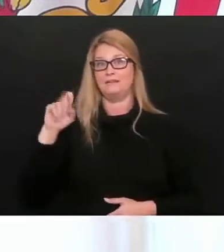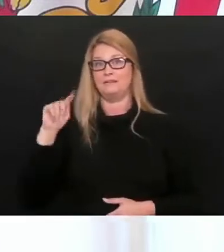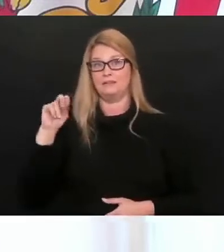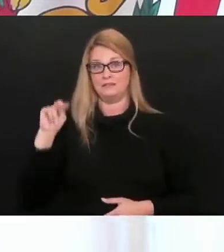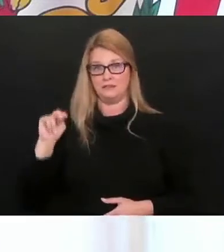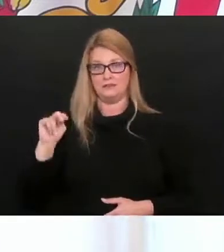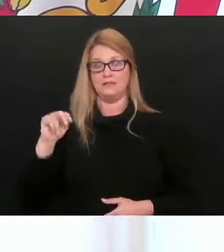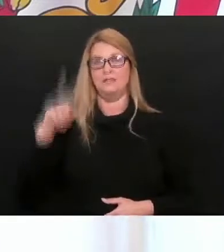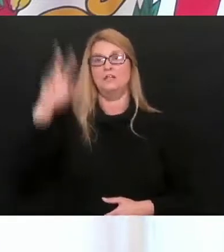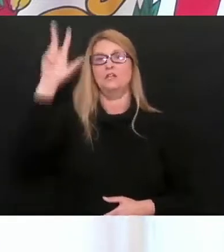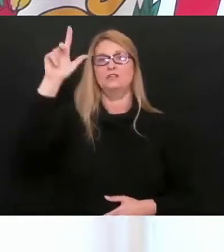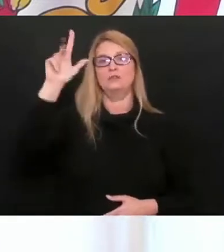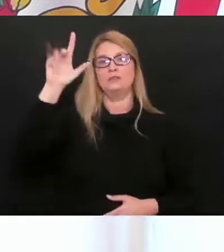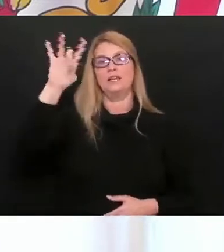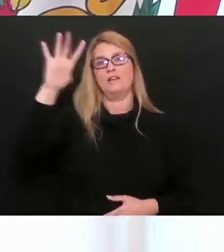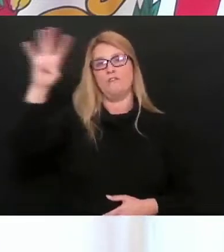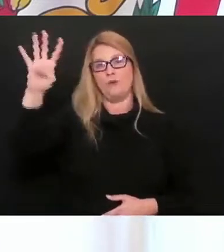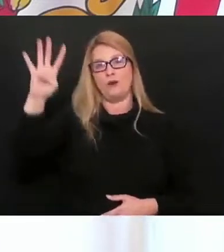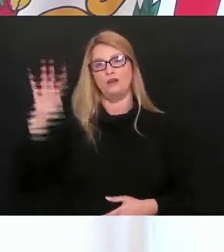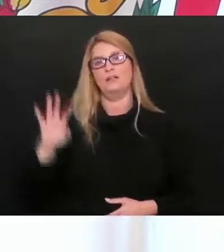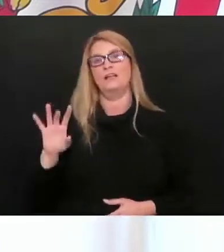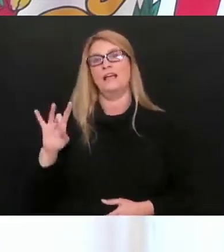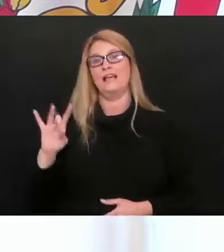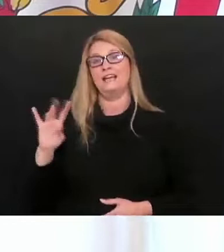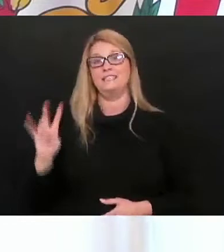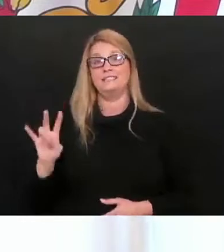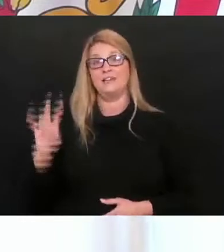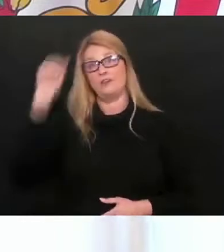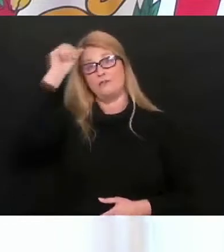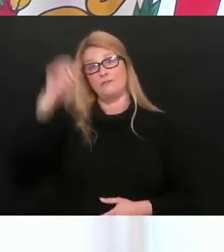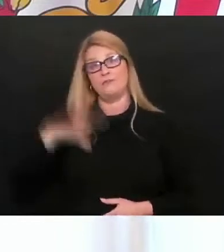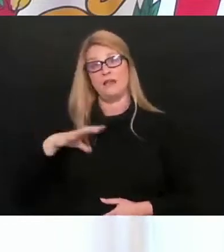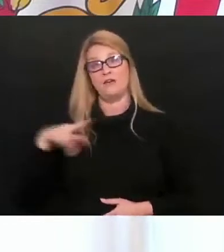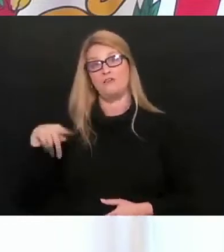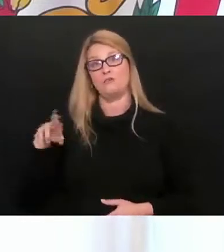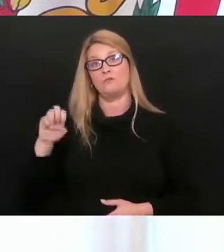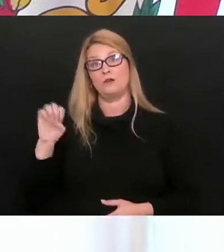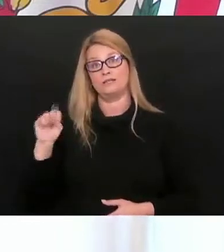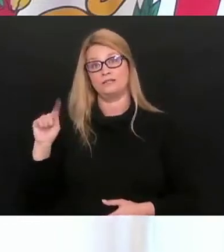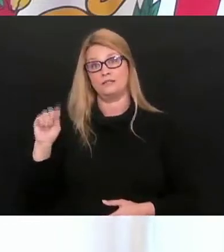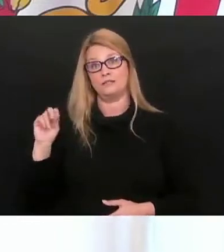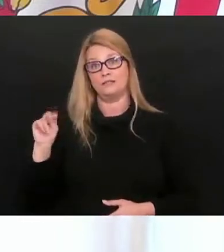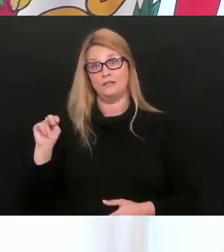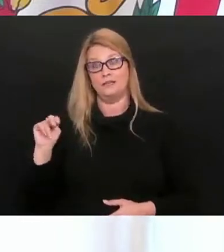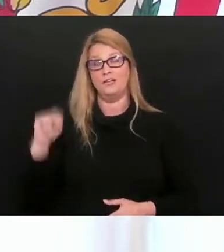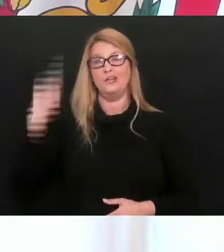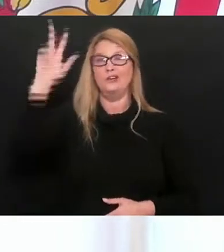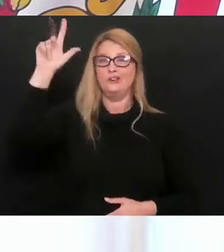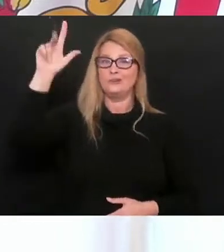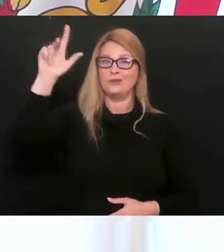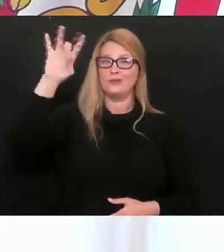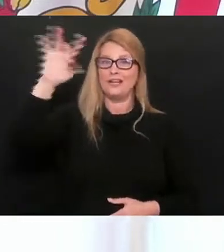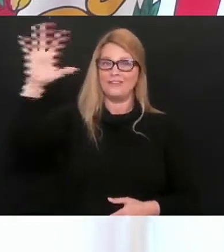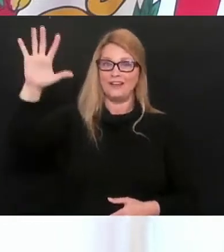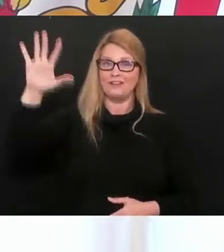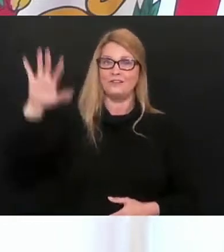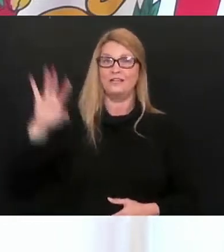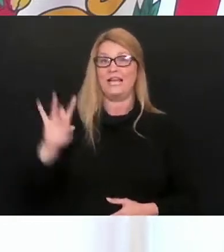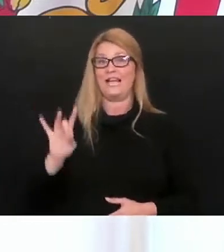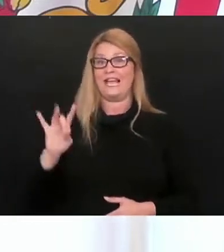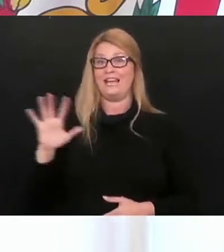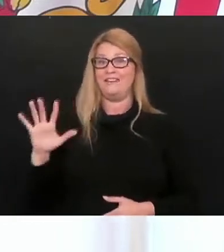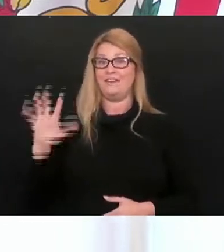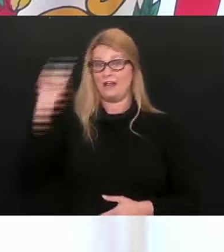Our 2,384th death, an 87-year-old male from Preston County. Our 2,385th death, an 85